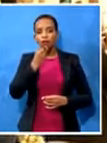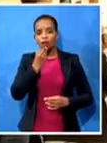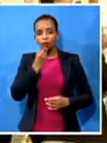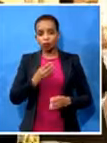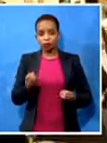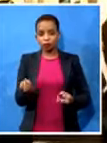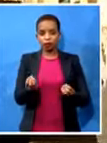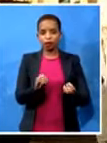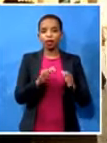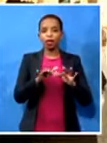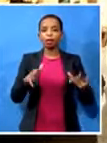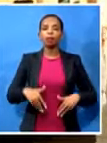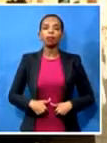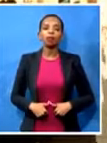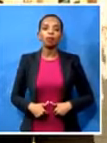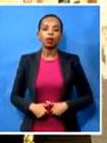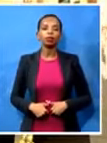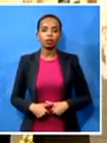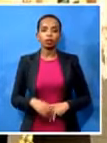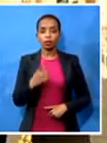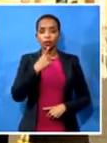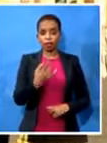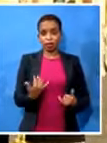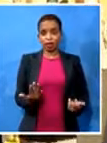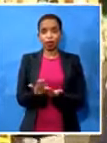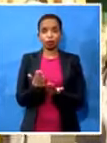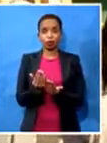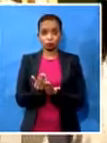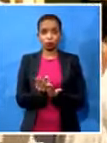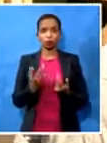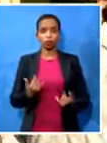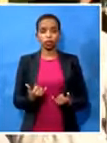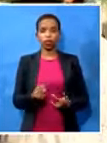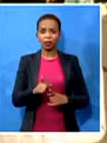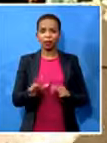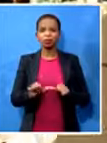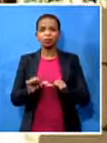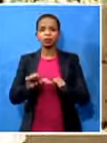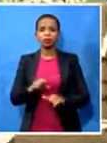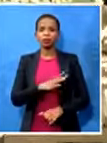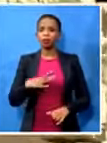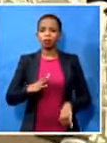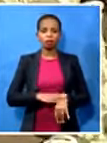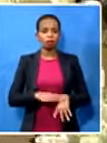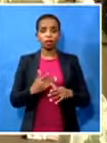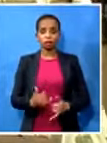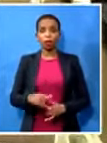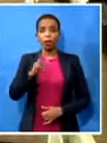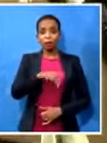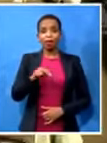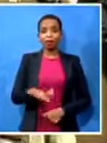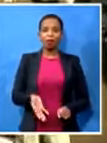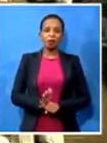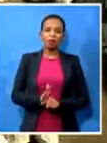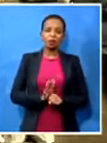we say, the schools now. And it's been going on for some time. Pick-and-pay have been heavily, heavily involved with Karina Smith.